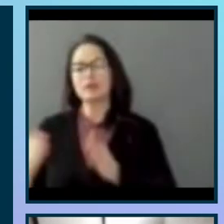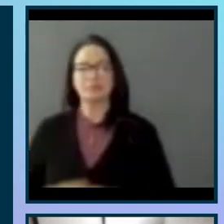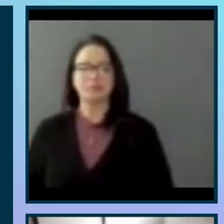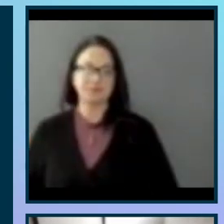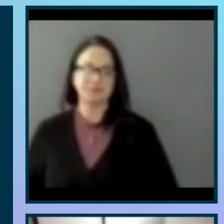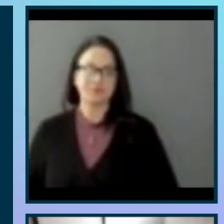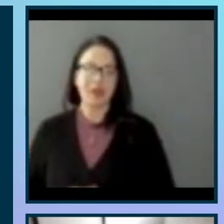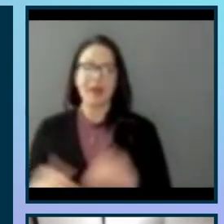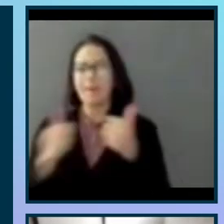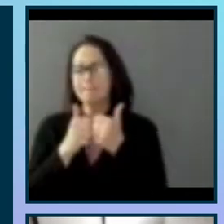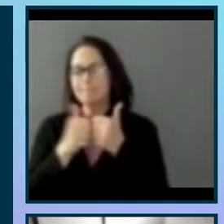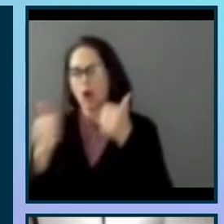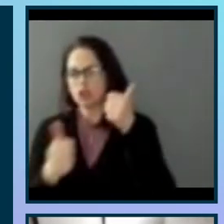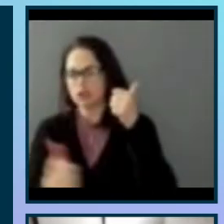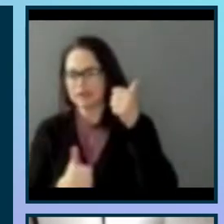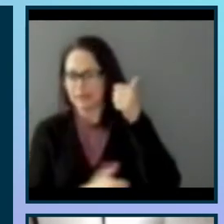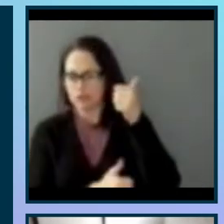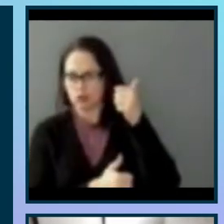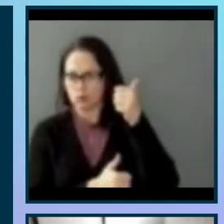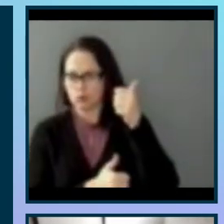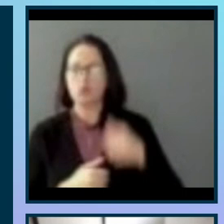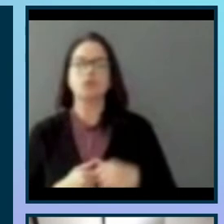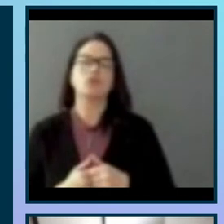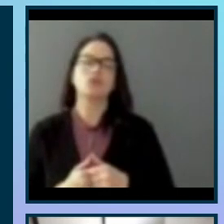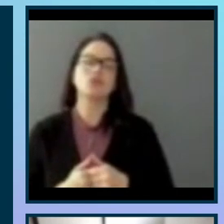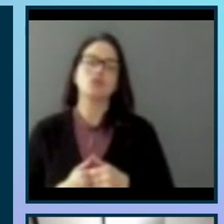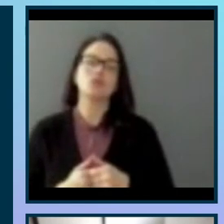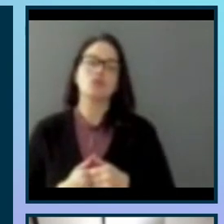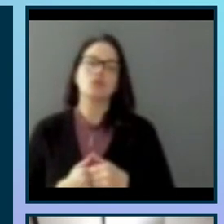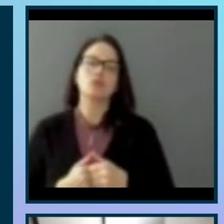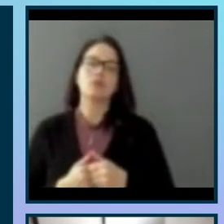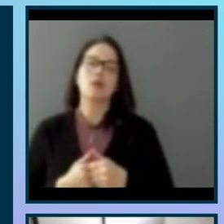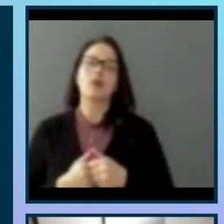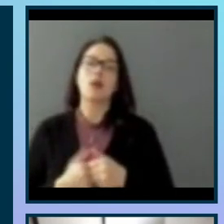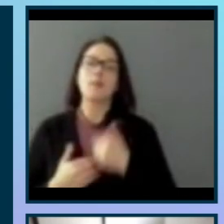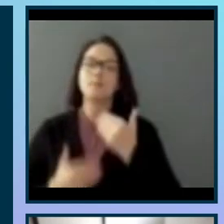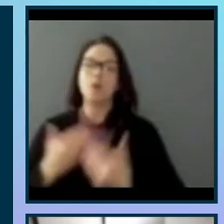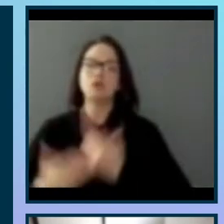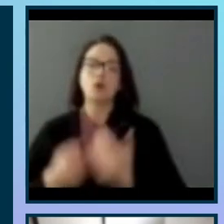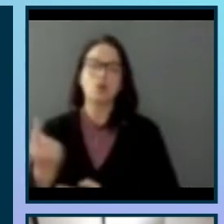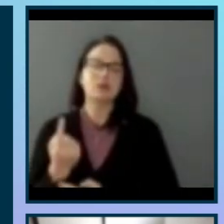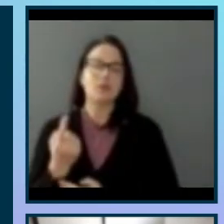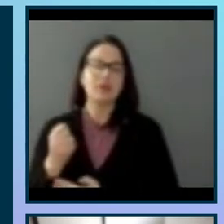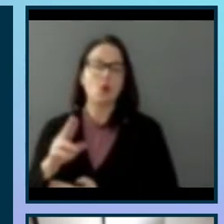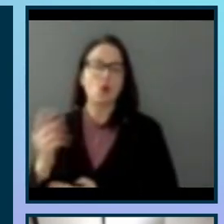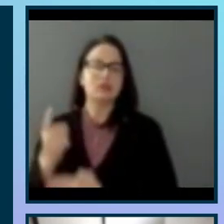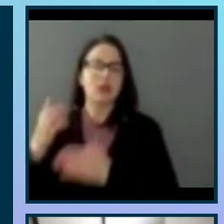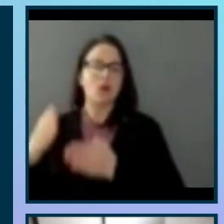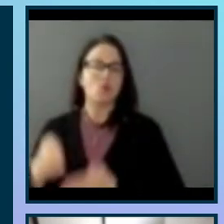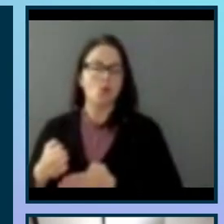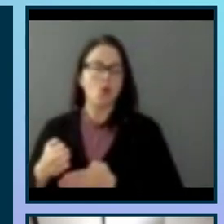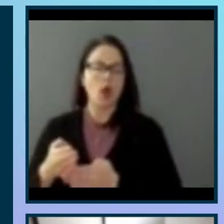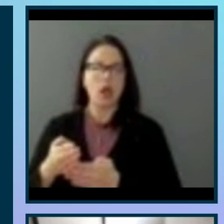Marginalization. Marginalization is the process where something or someone is pushed to the edge of a group and is